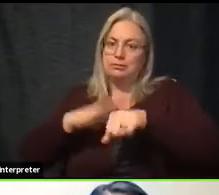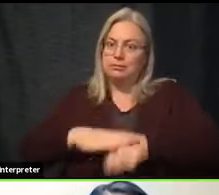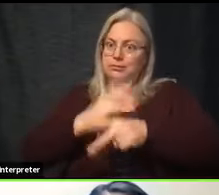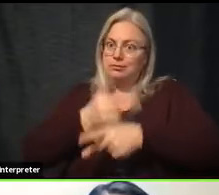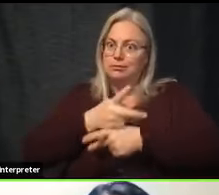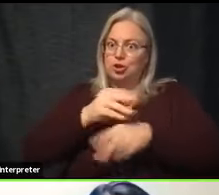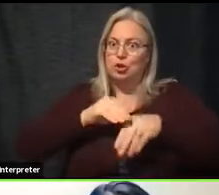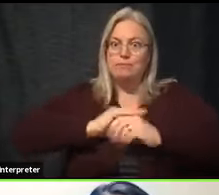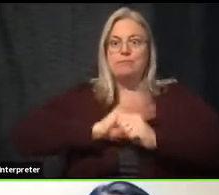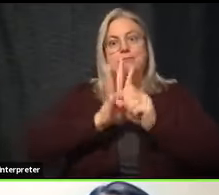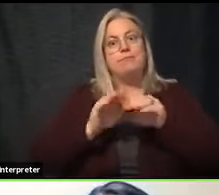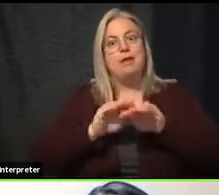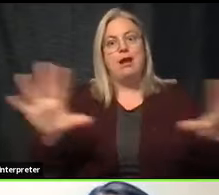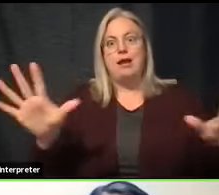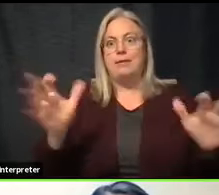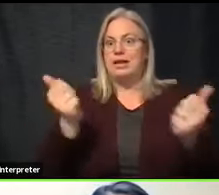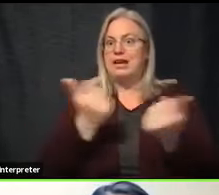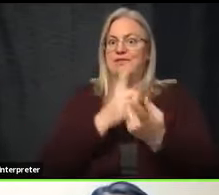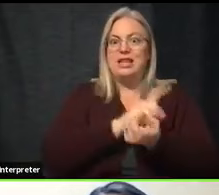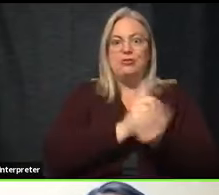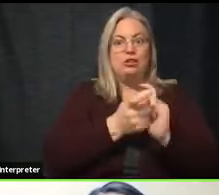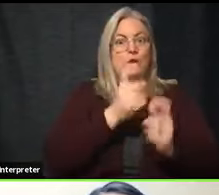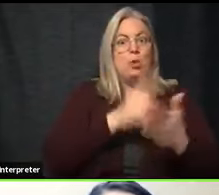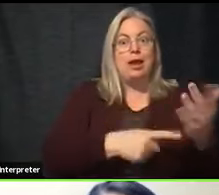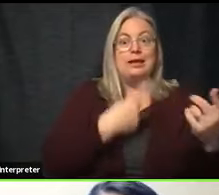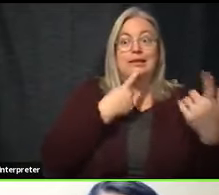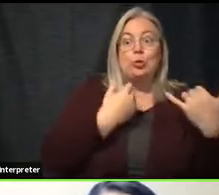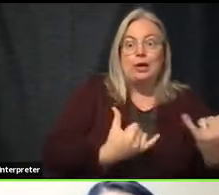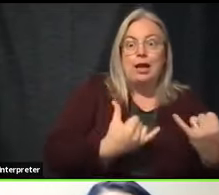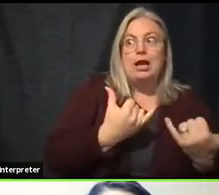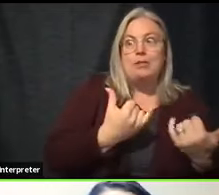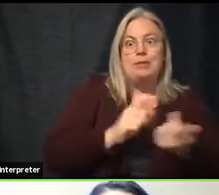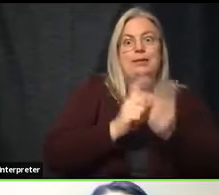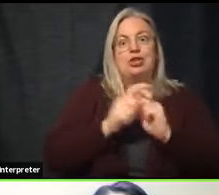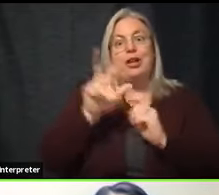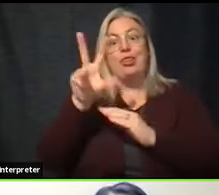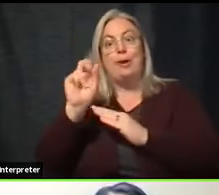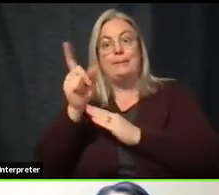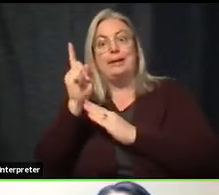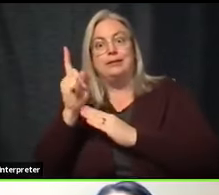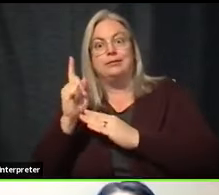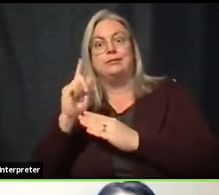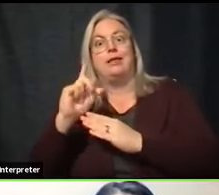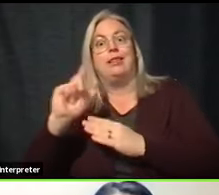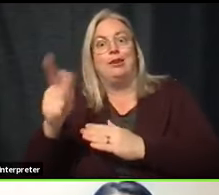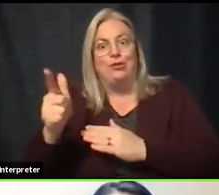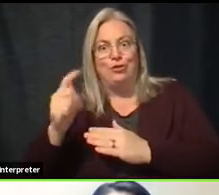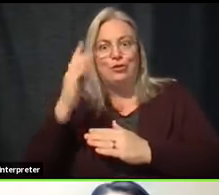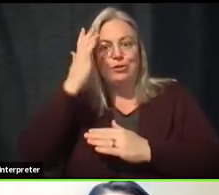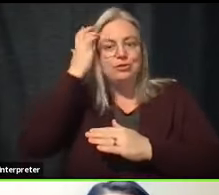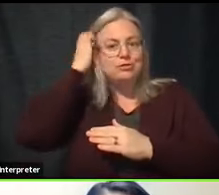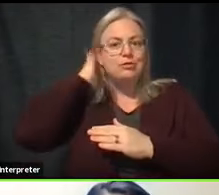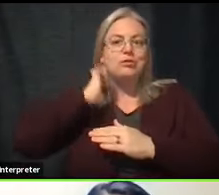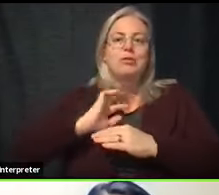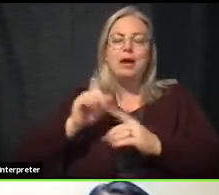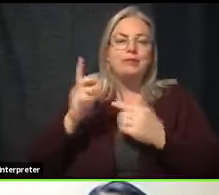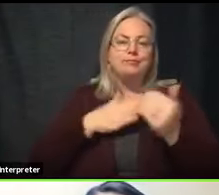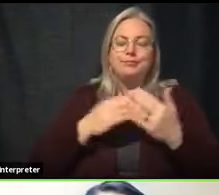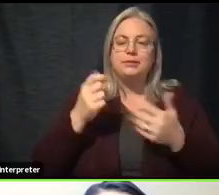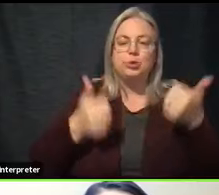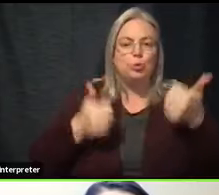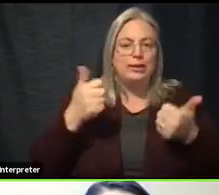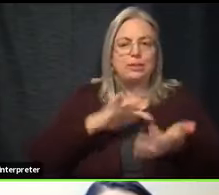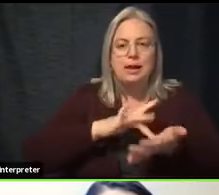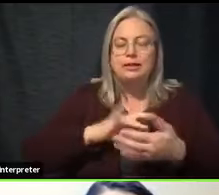pandemic, everything can change. What I say today may change in the next half hour. So I think at the end of the day, though, whether it's the Johnson &